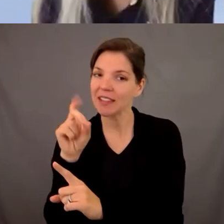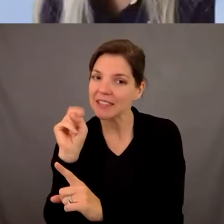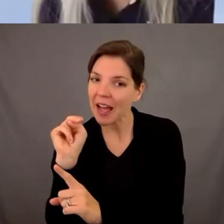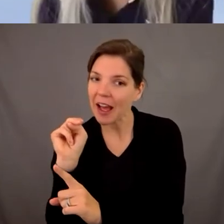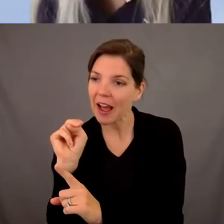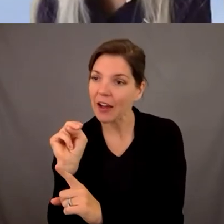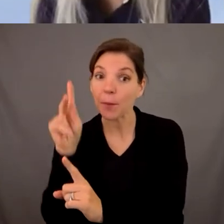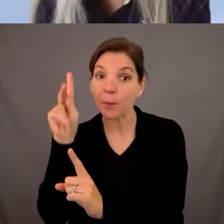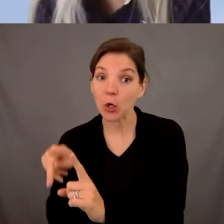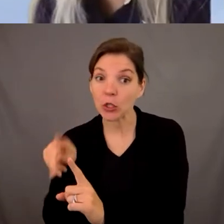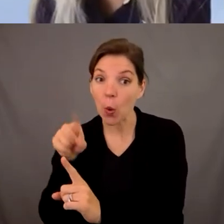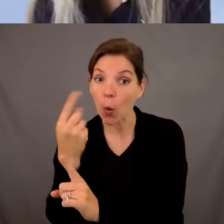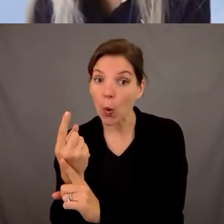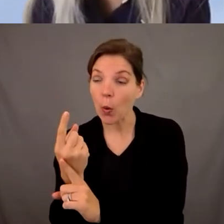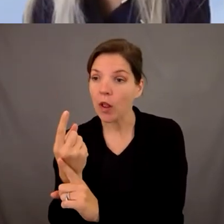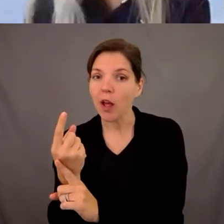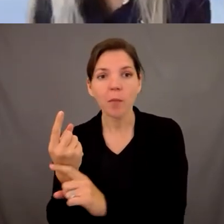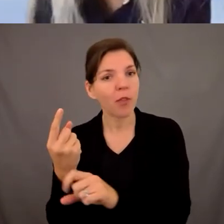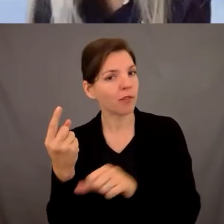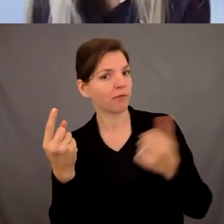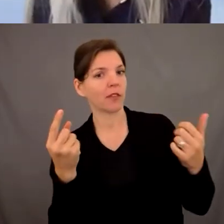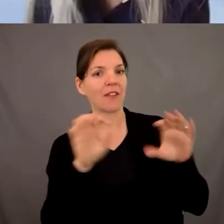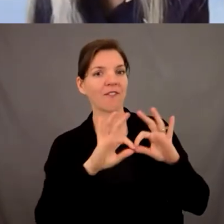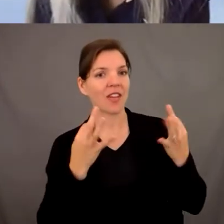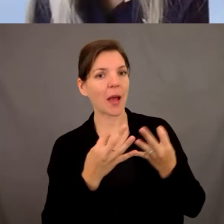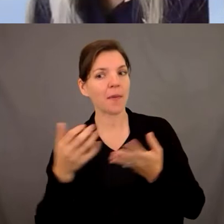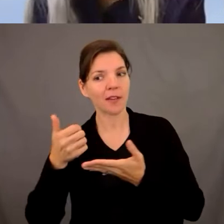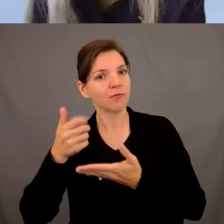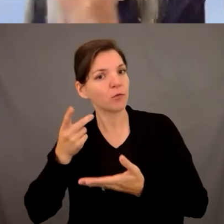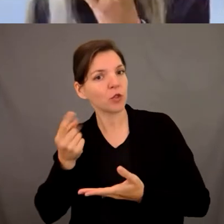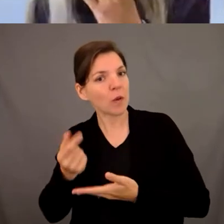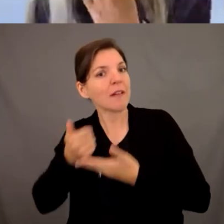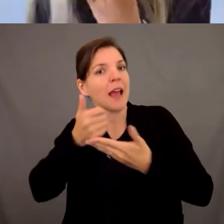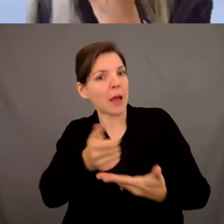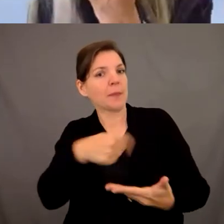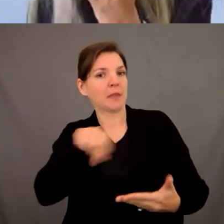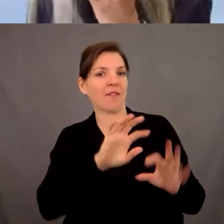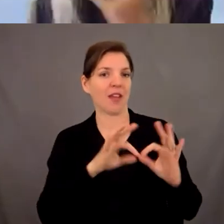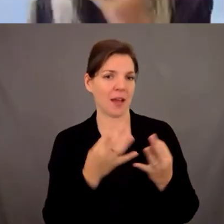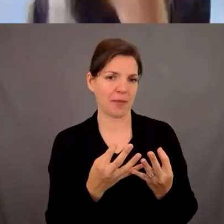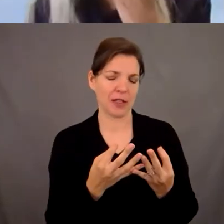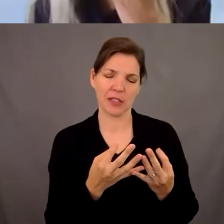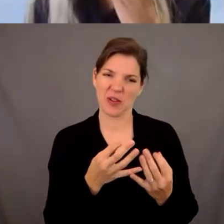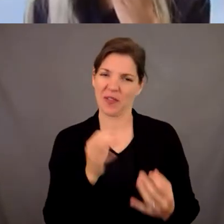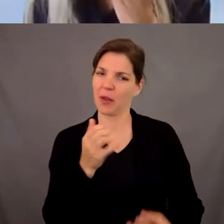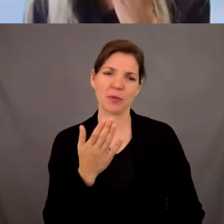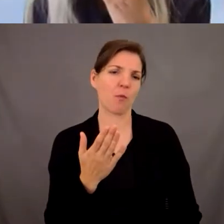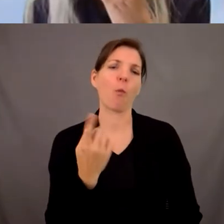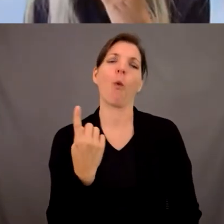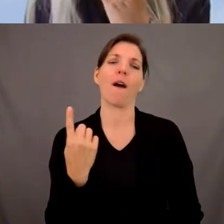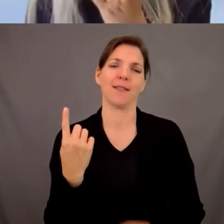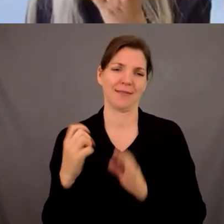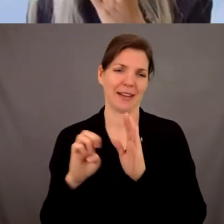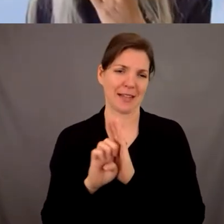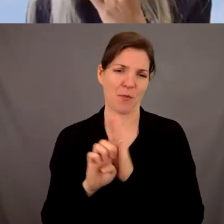person that we're serving but uh it's the entire family so we're really happy about that placement and and uh that's just like a short little